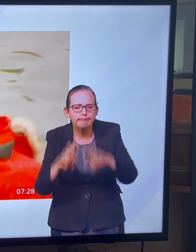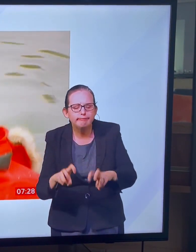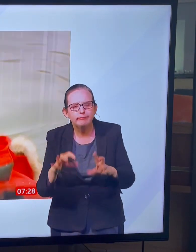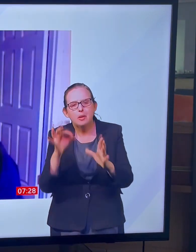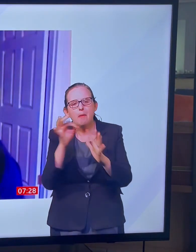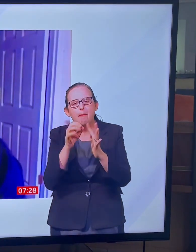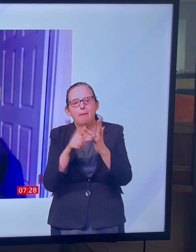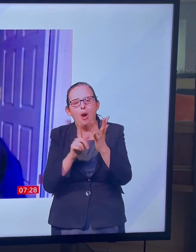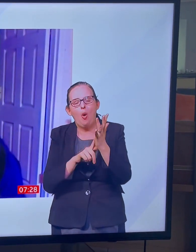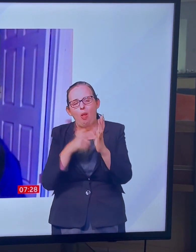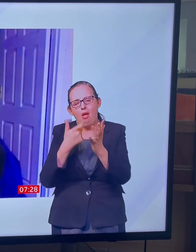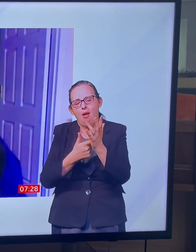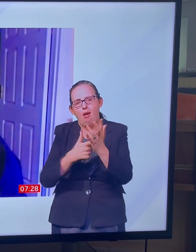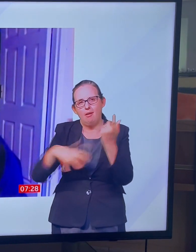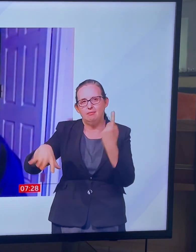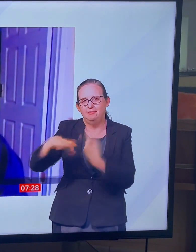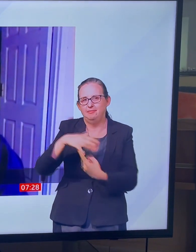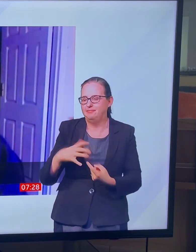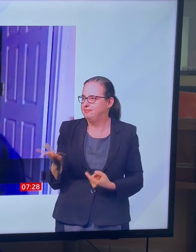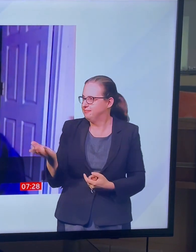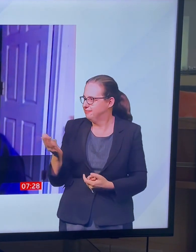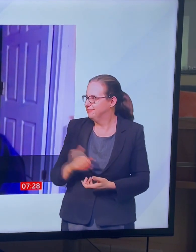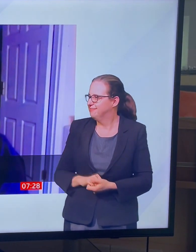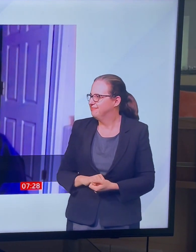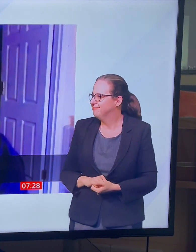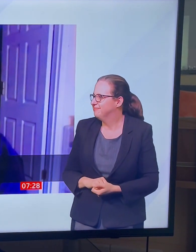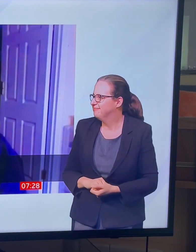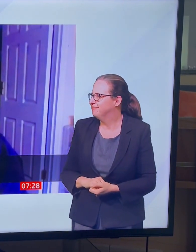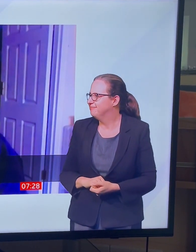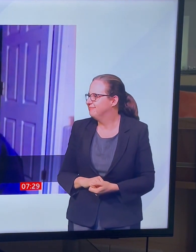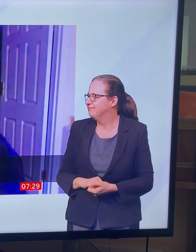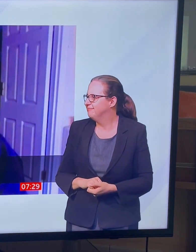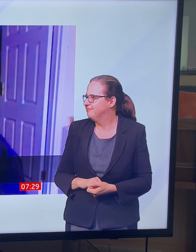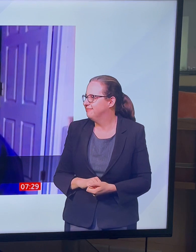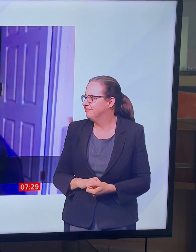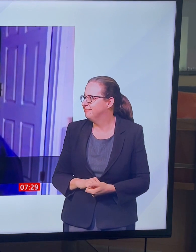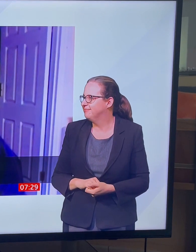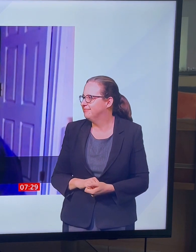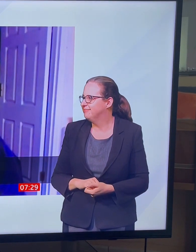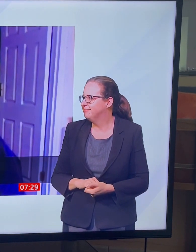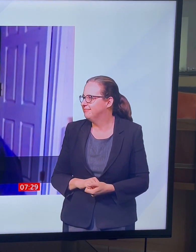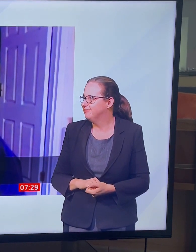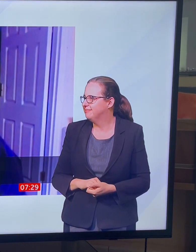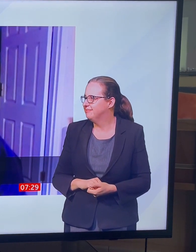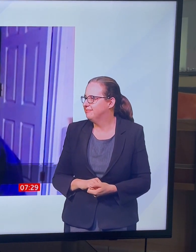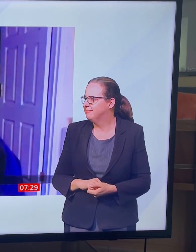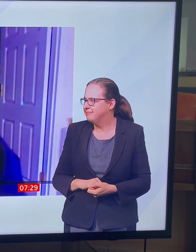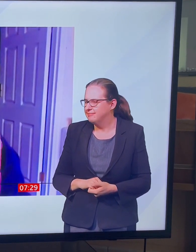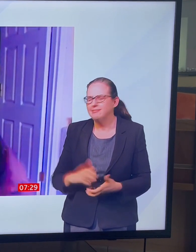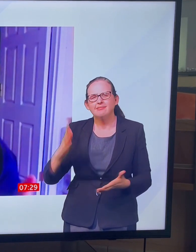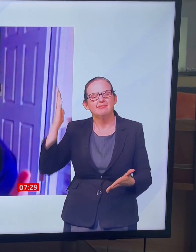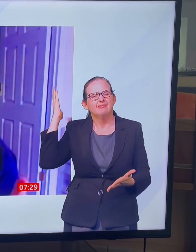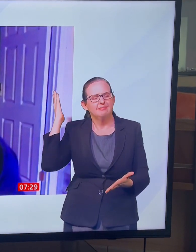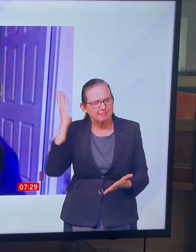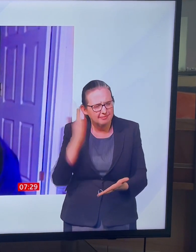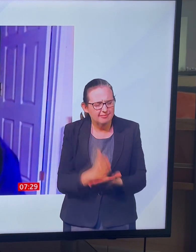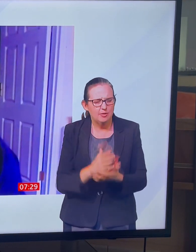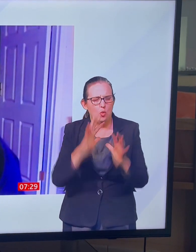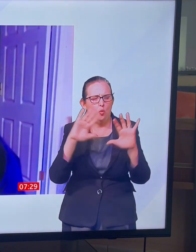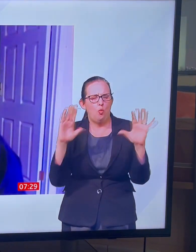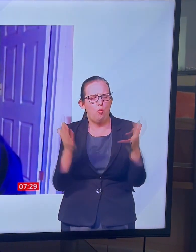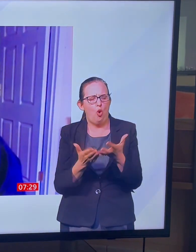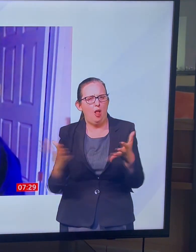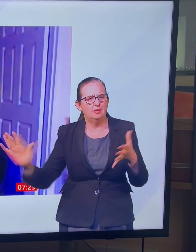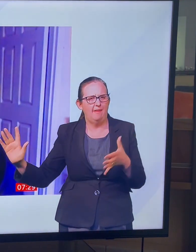a world first on the one hand, the last genuine world first in the polar regions. But on the other hand, it's an